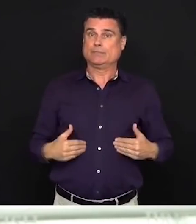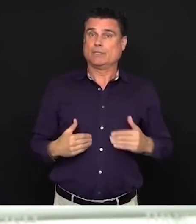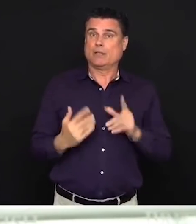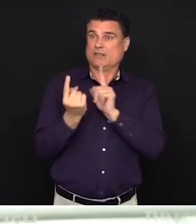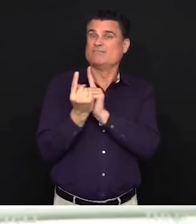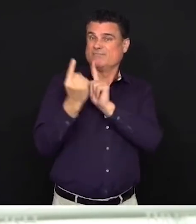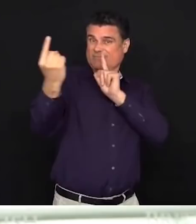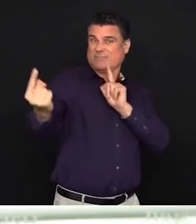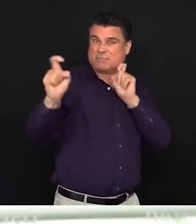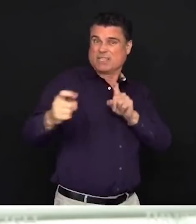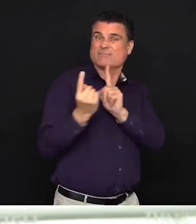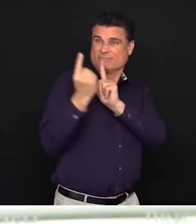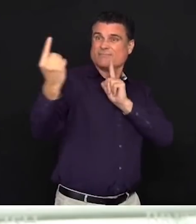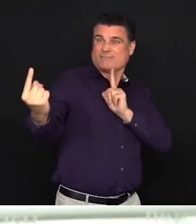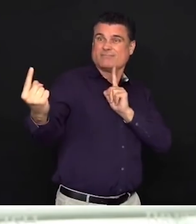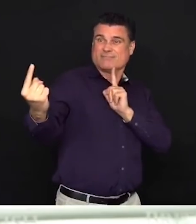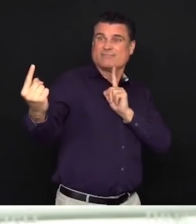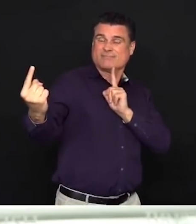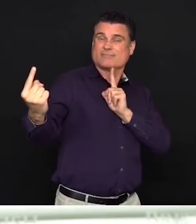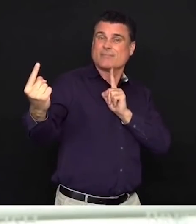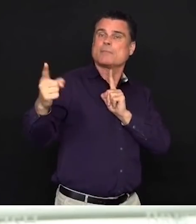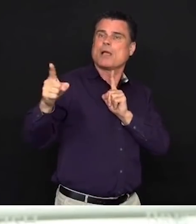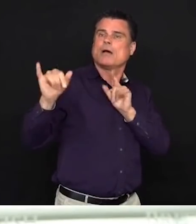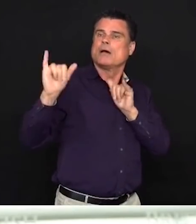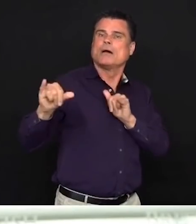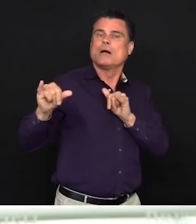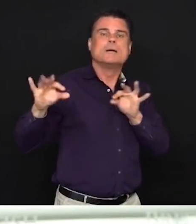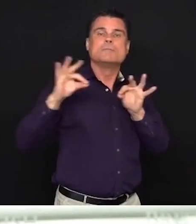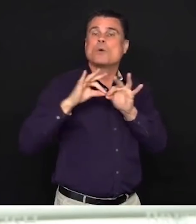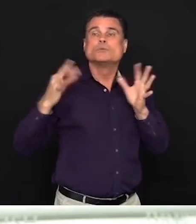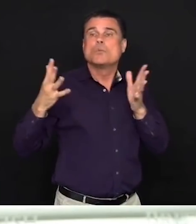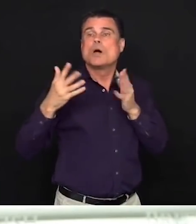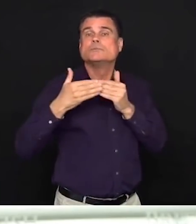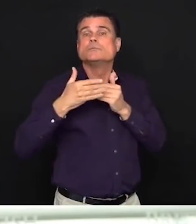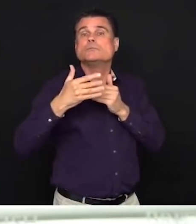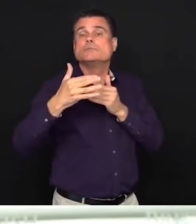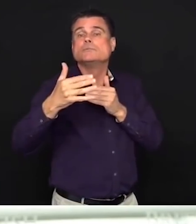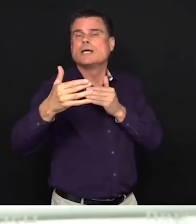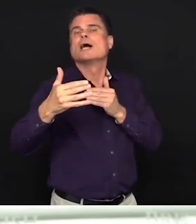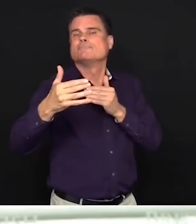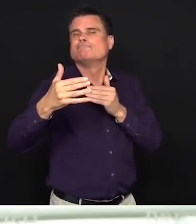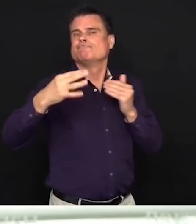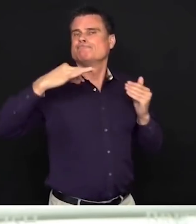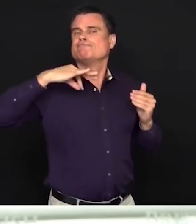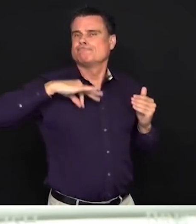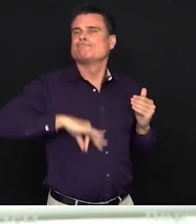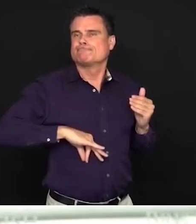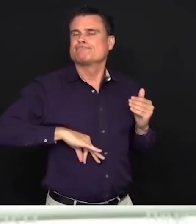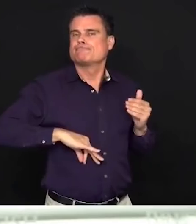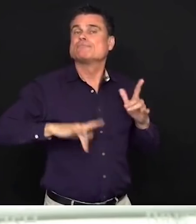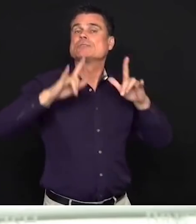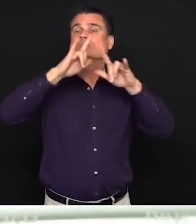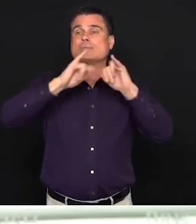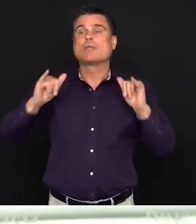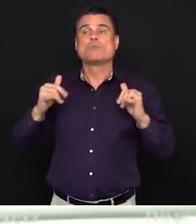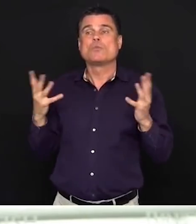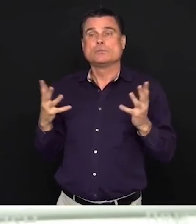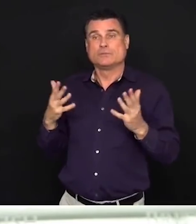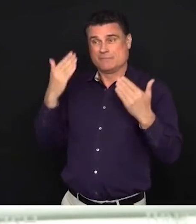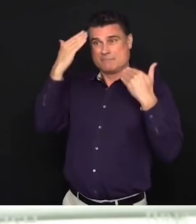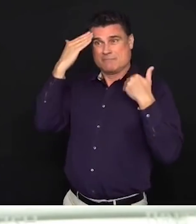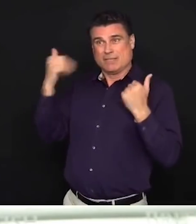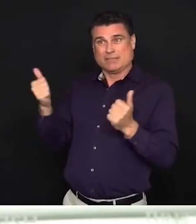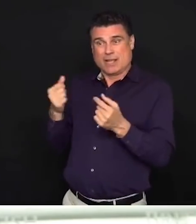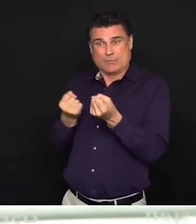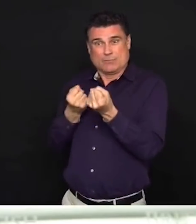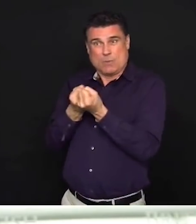health and the well-being of our communities will reap benefits down the road. So today, we're announcing the expansion of virtual mental